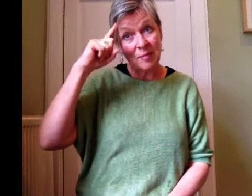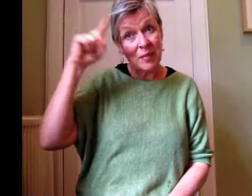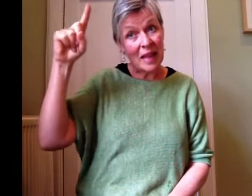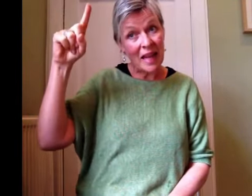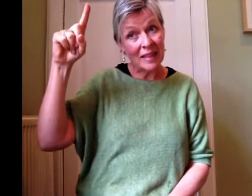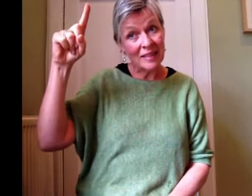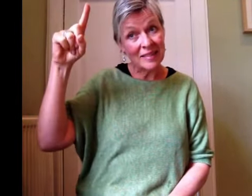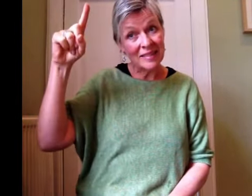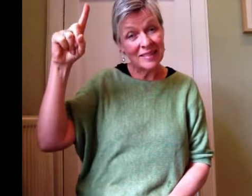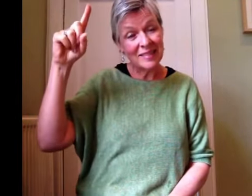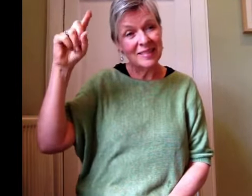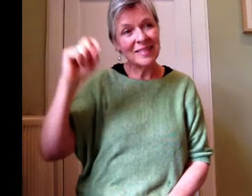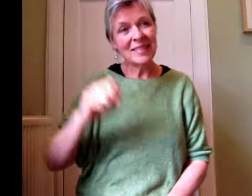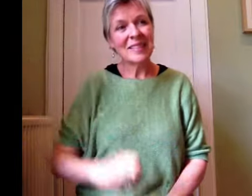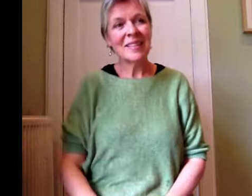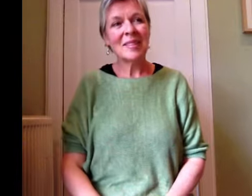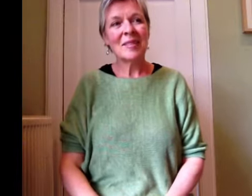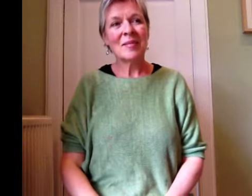Plan.